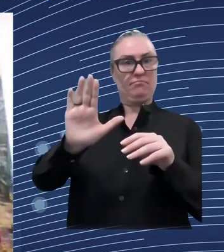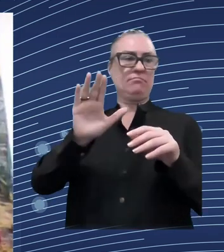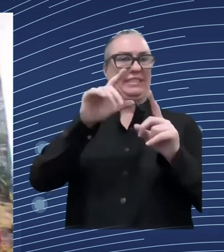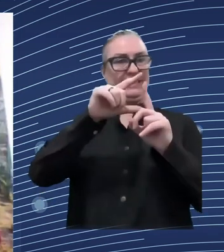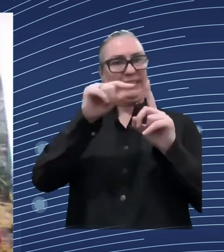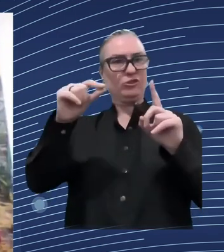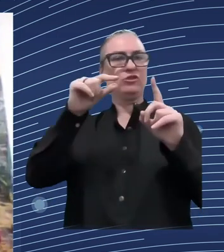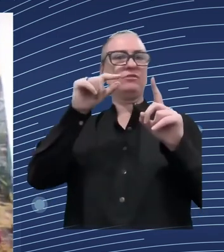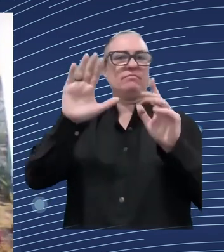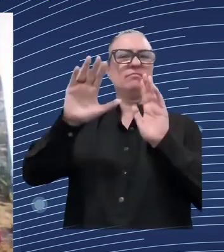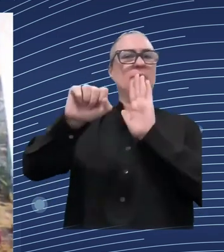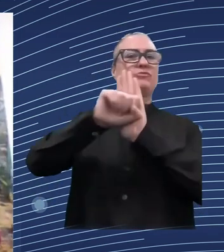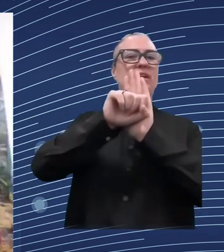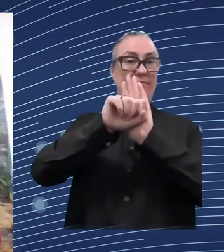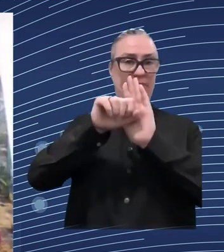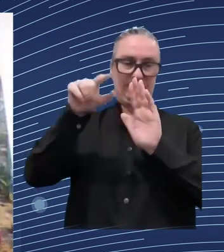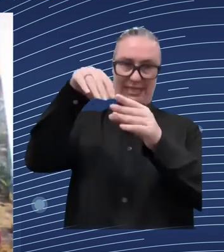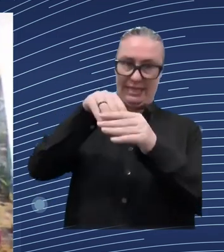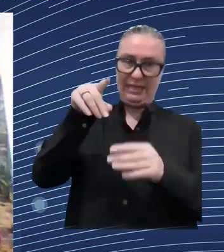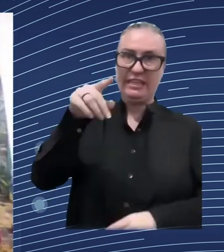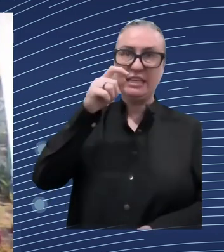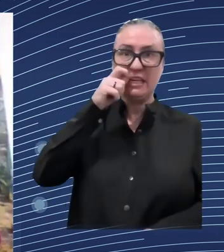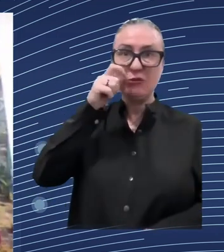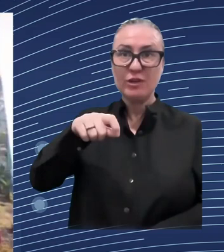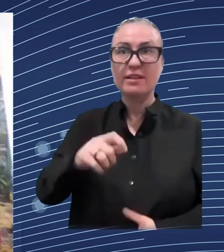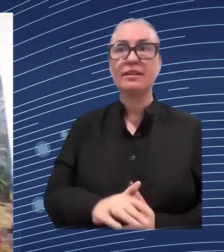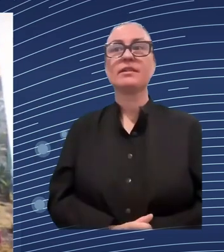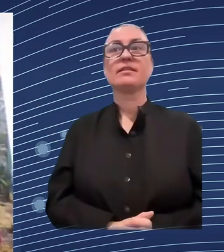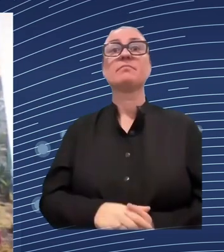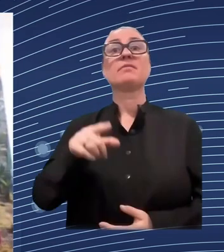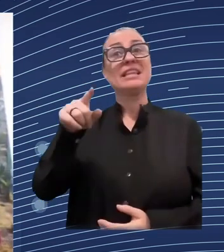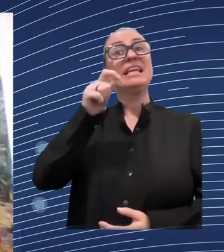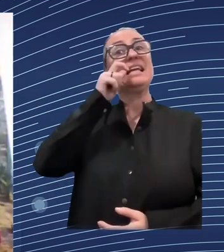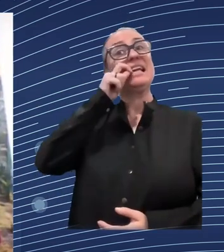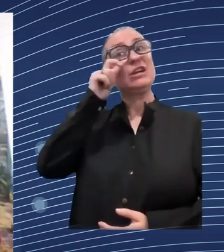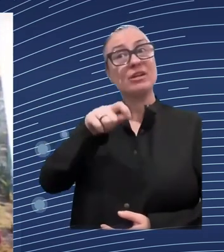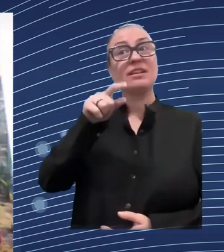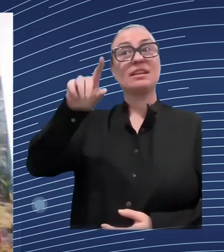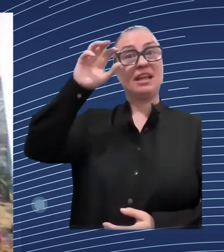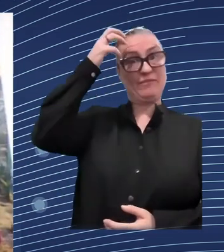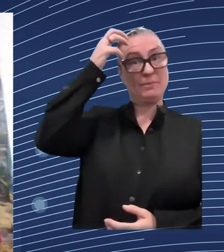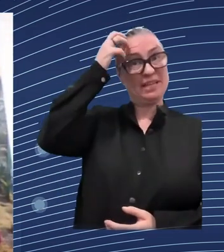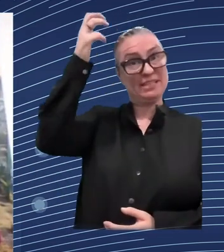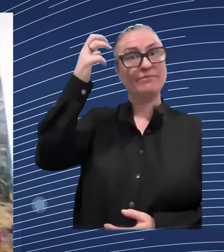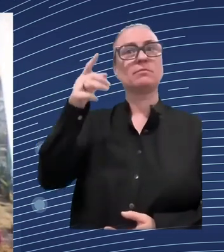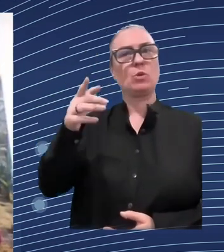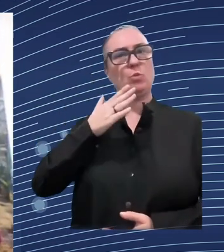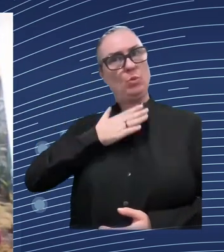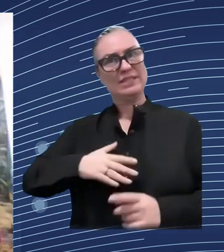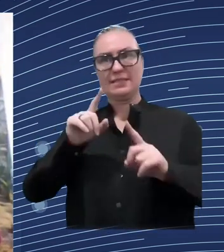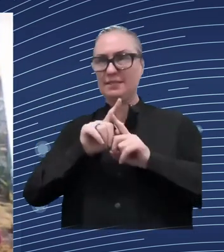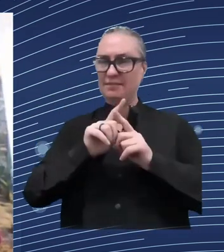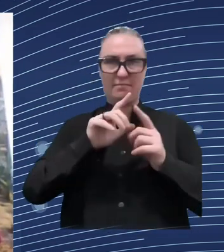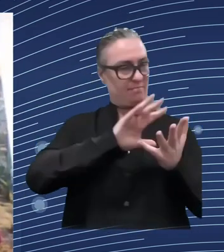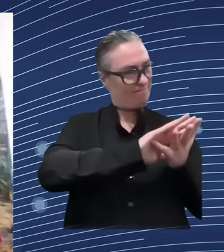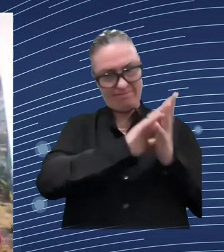and the ecosystem includes a number of different sub projects for example the education this is the national edutainment